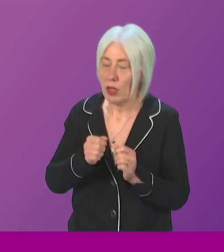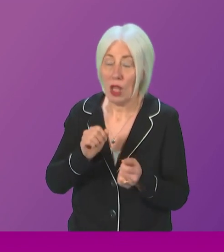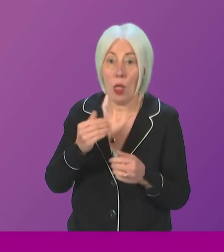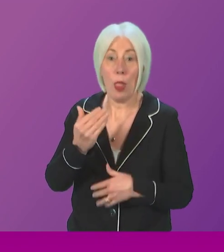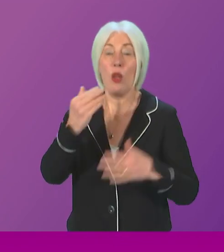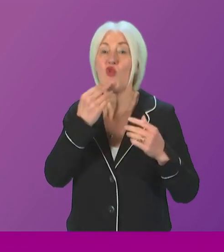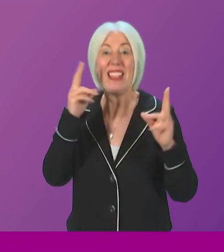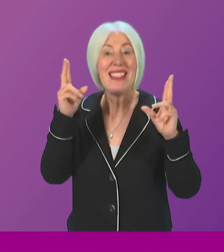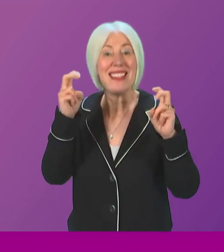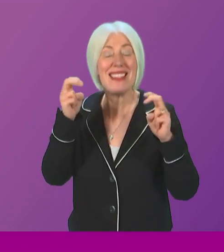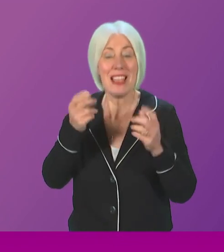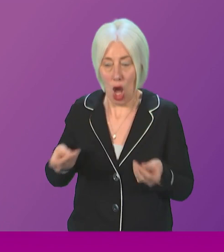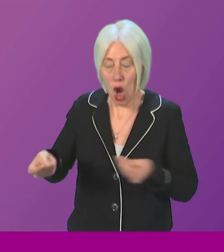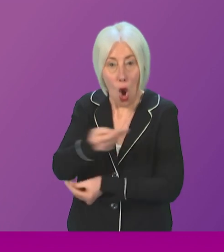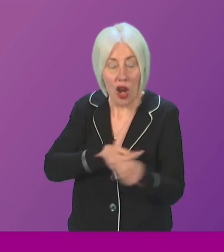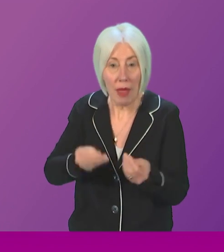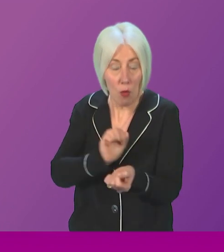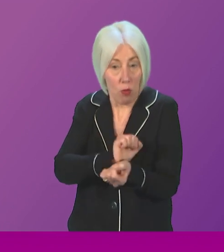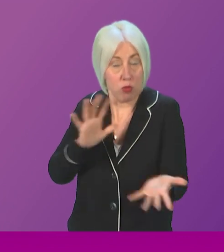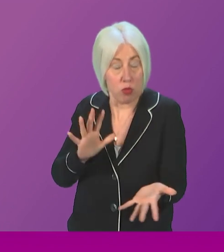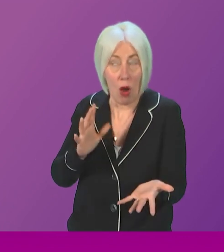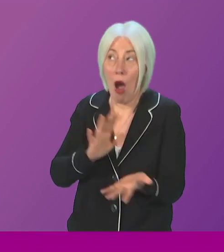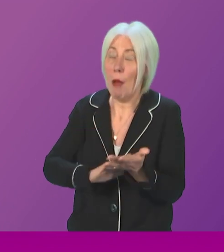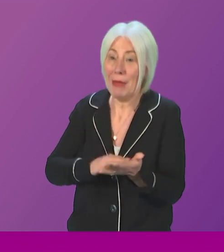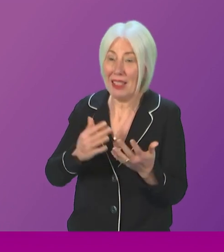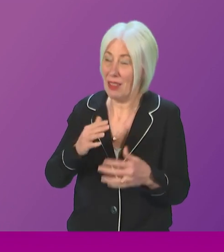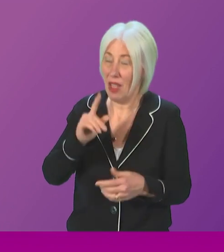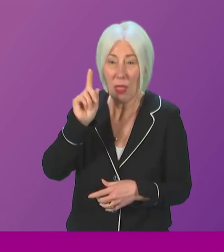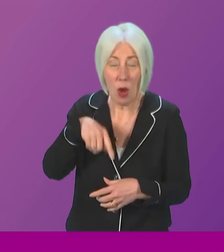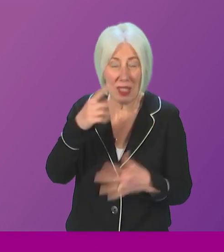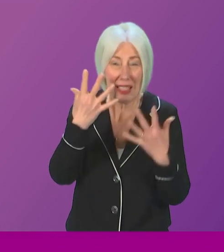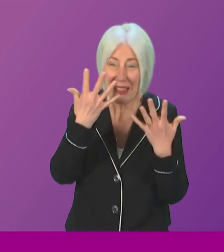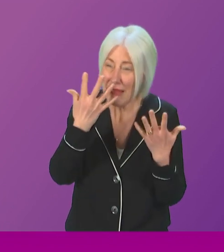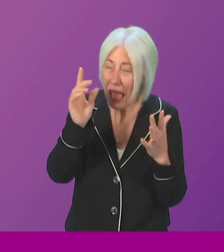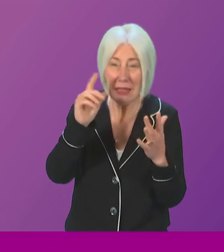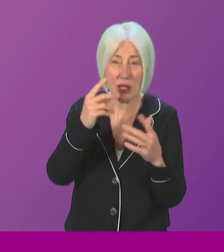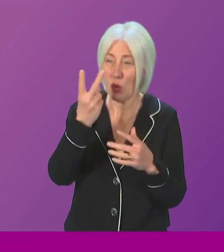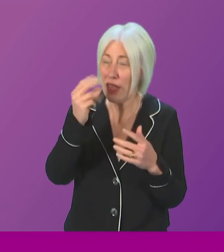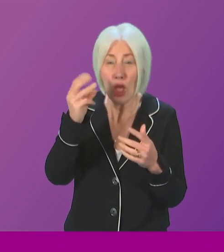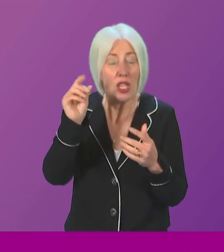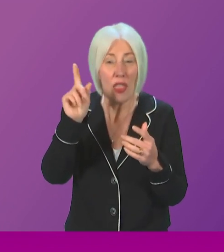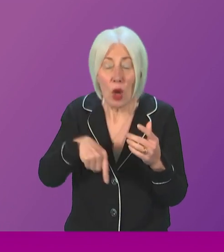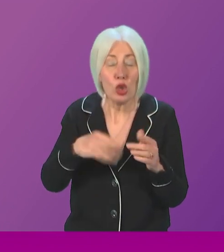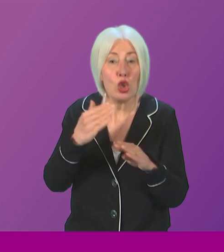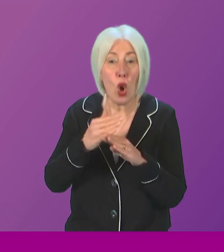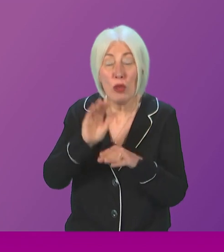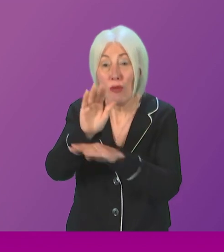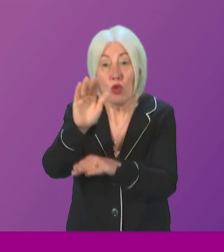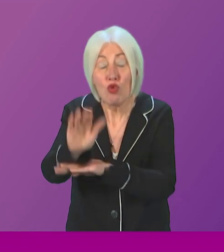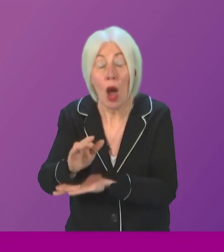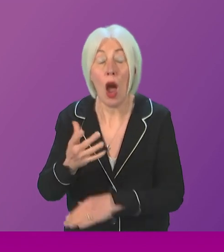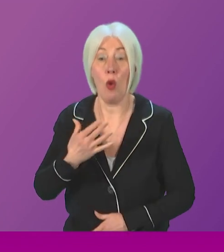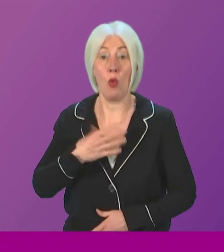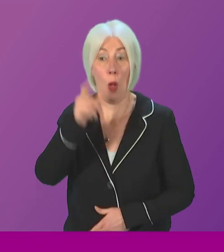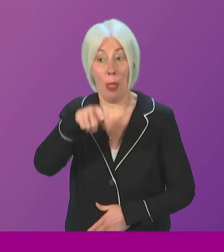green economy, then we are talking about tens of thousands of jobs over the next couple of decades. And we want to take the workers of the North-East in